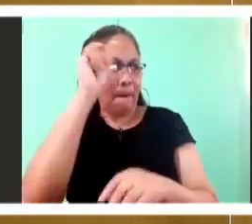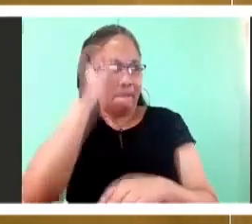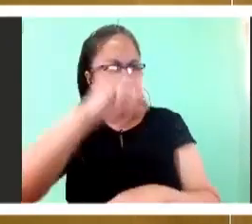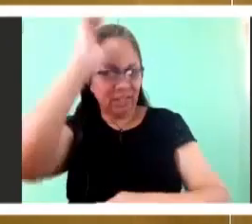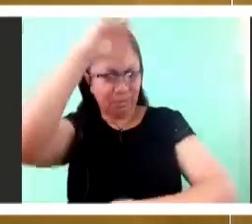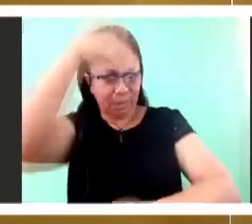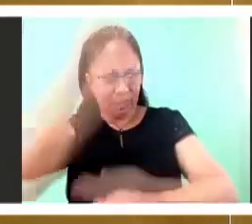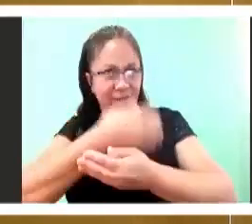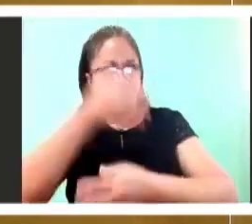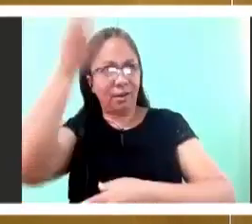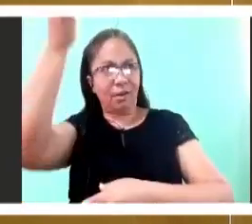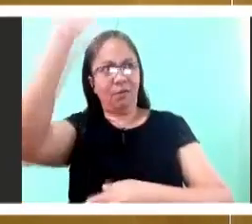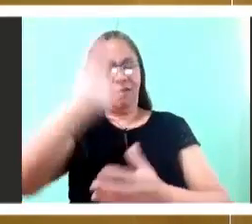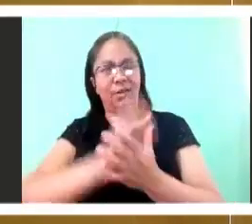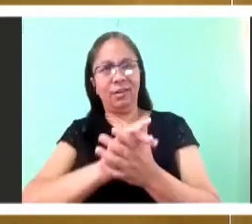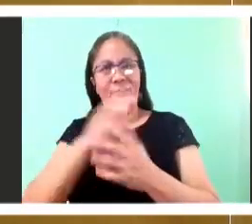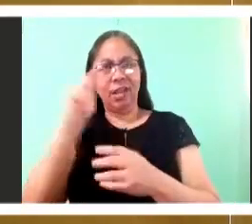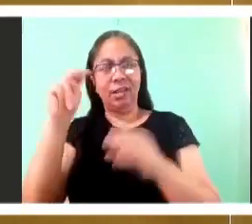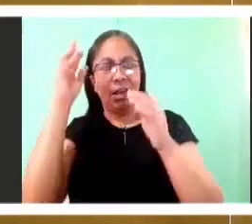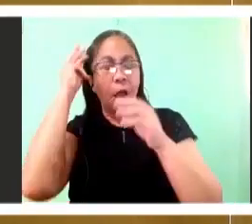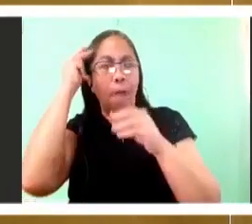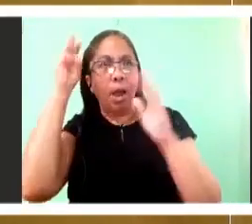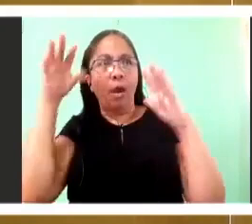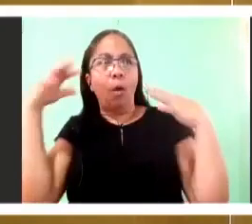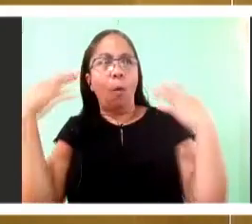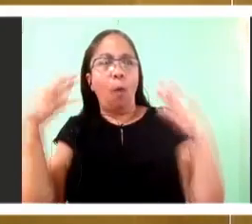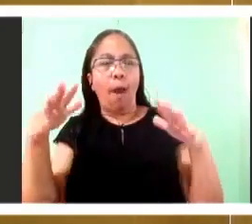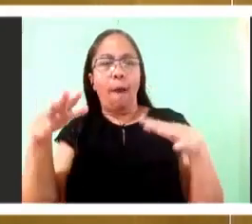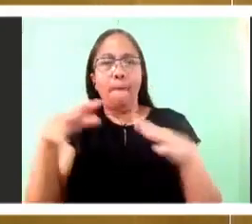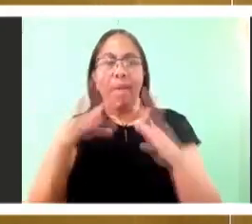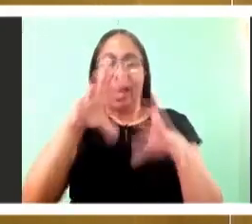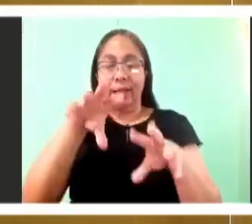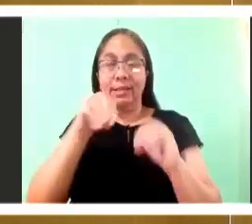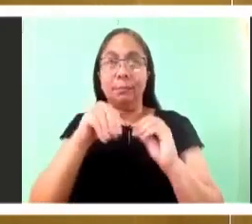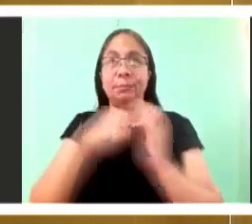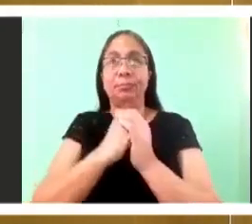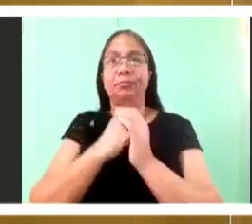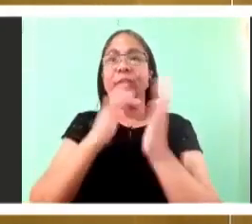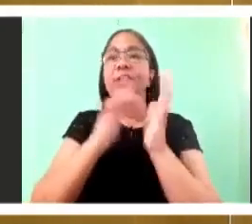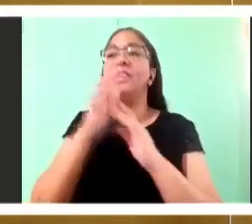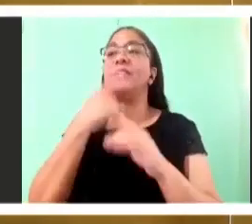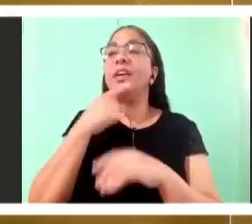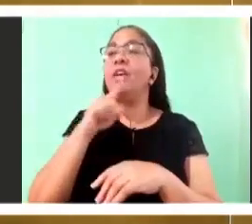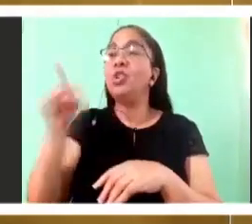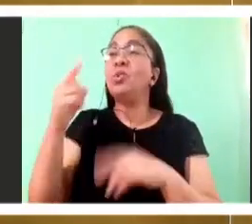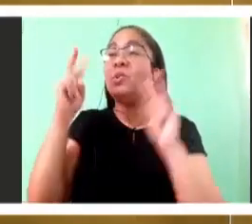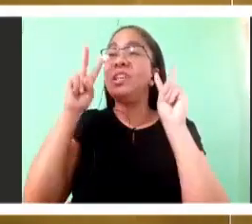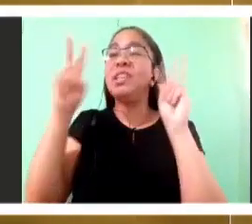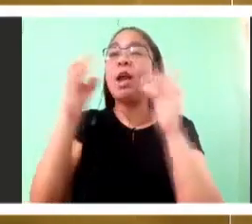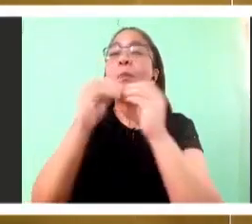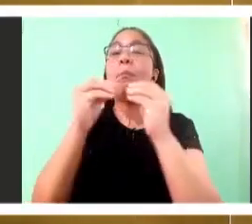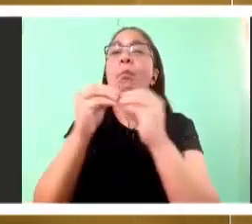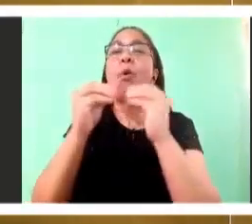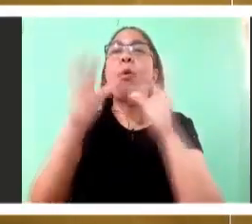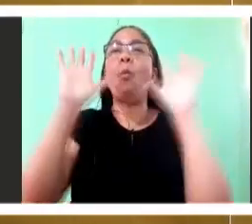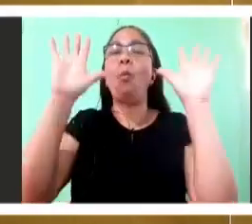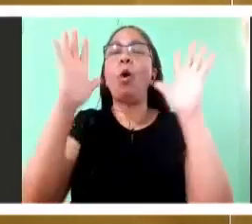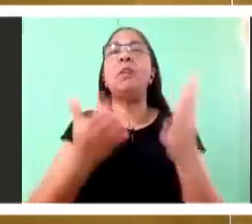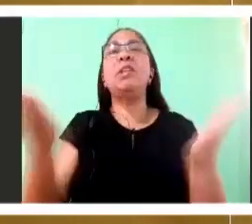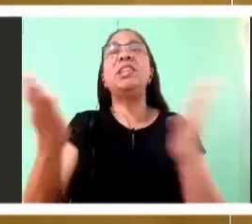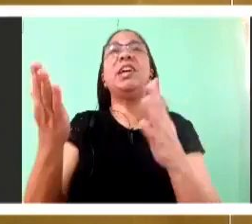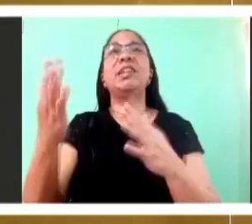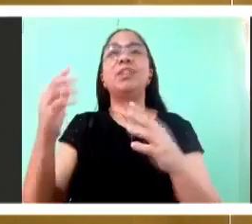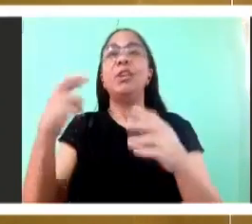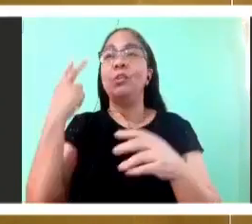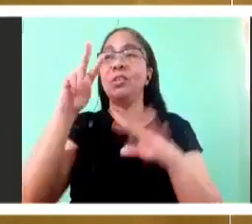You will see heaven laid open and the angels of God ascending and descending. So he's referring back to that conversation he had with